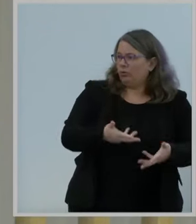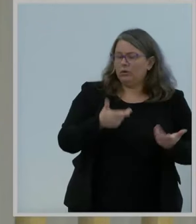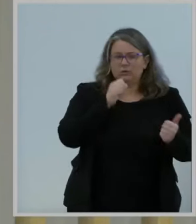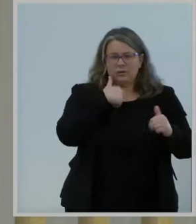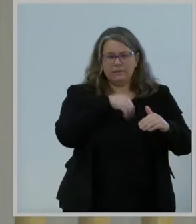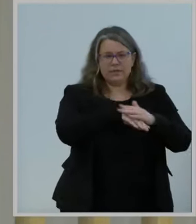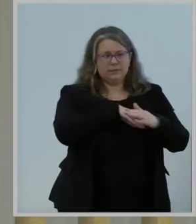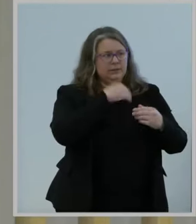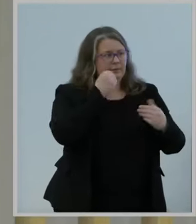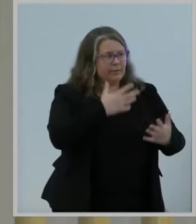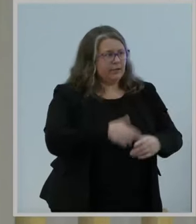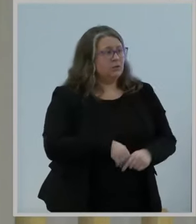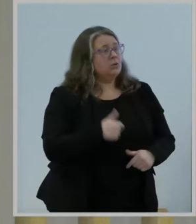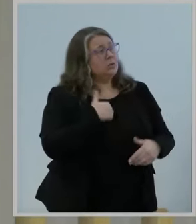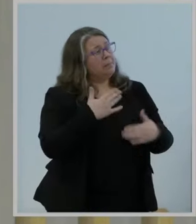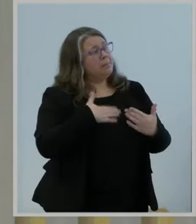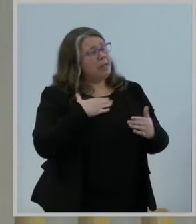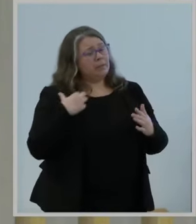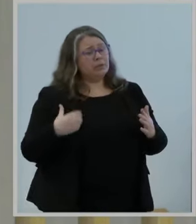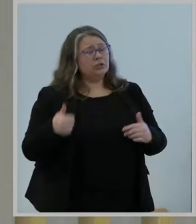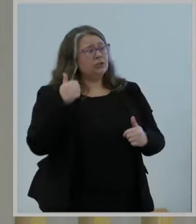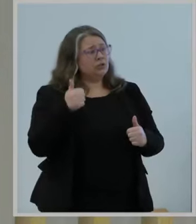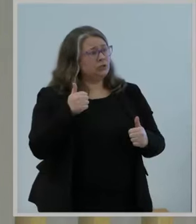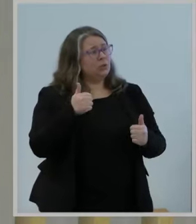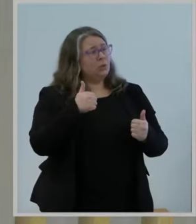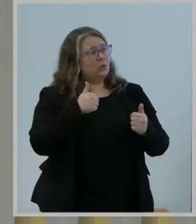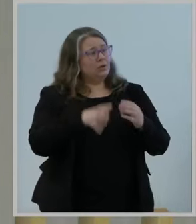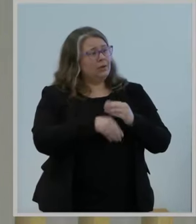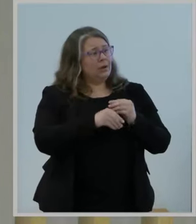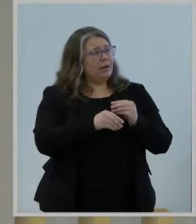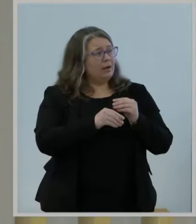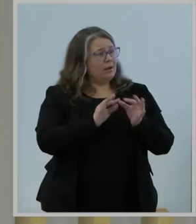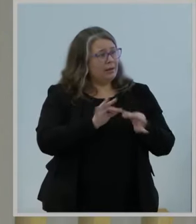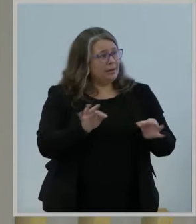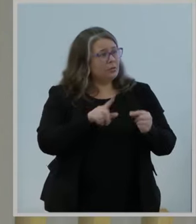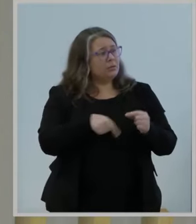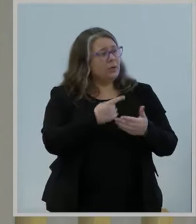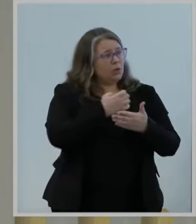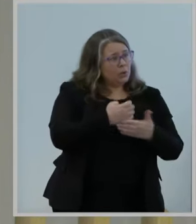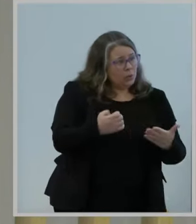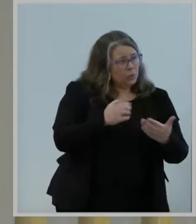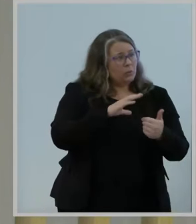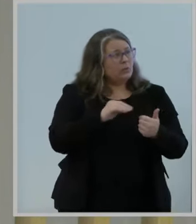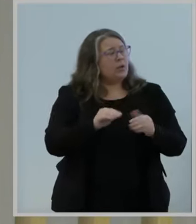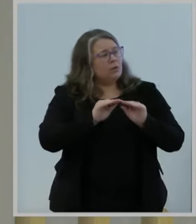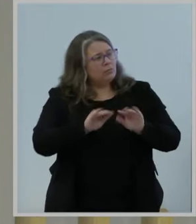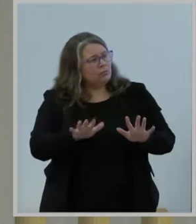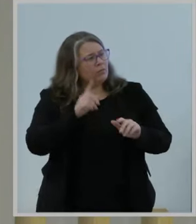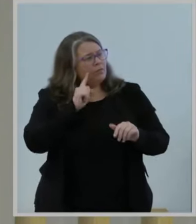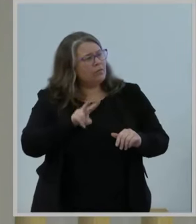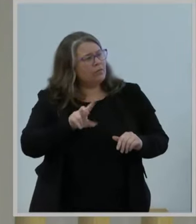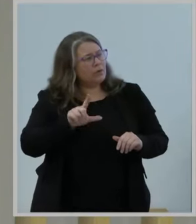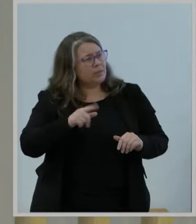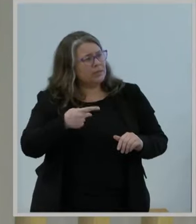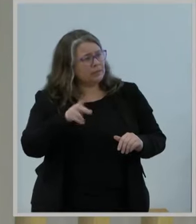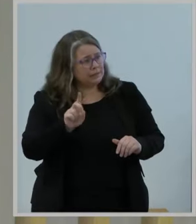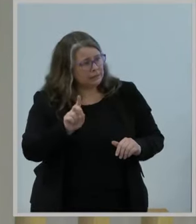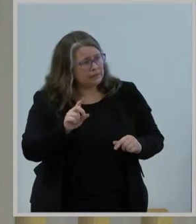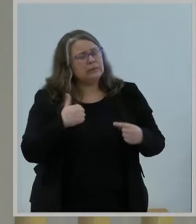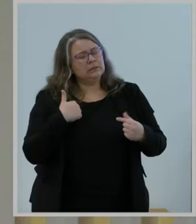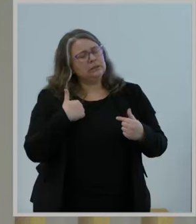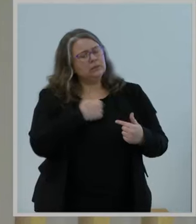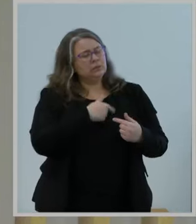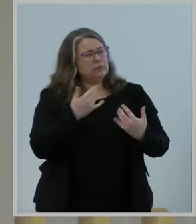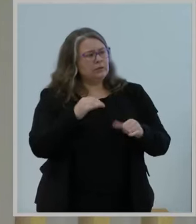concerns by including additional language about rules enforcement and equipment certification for VLP devices, we should nevertheless proceed with caution. We must